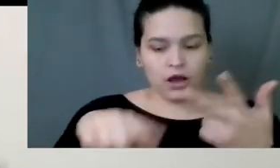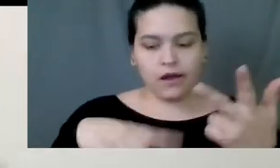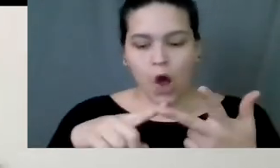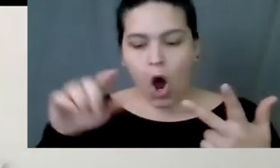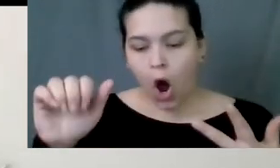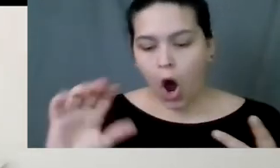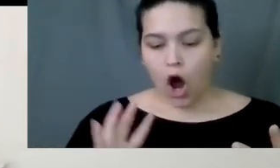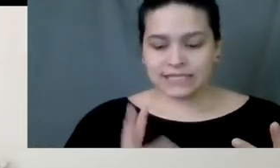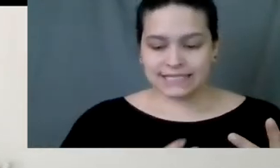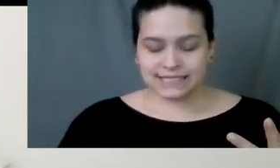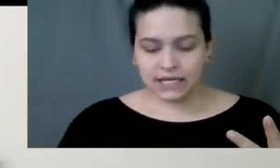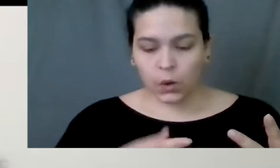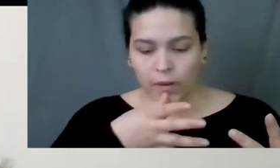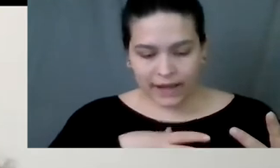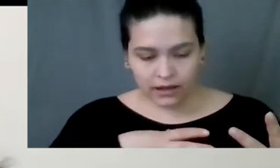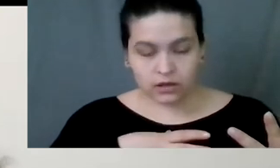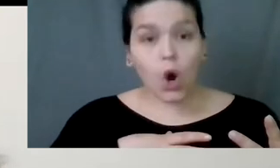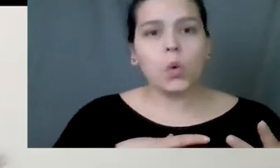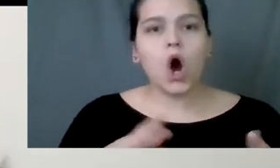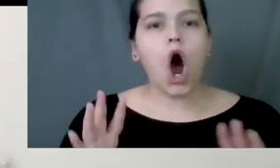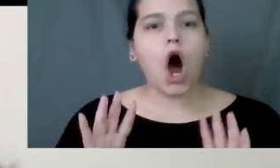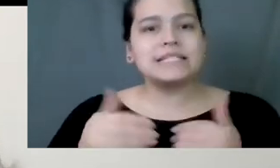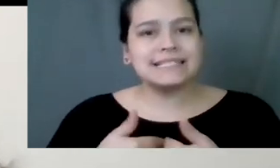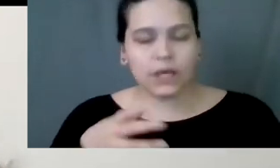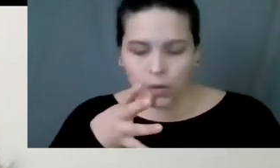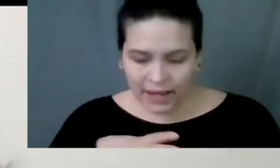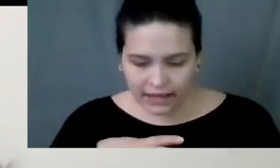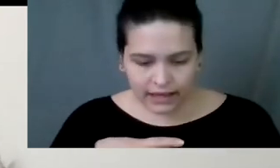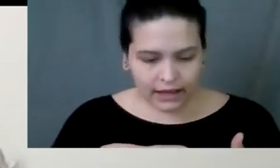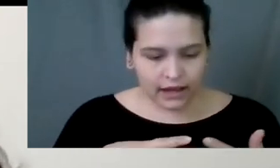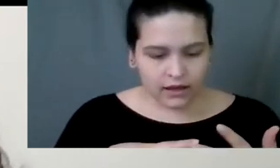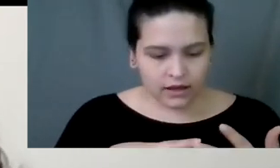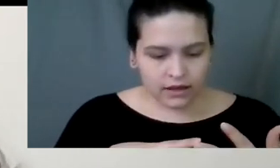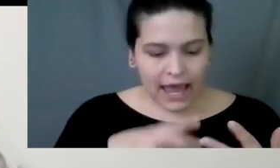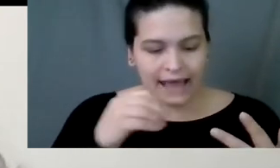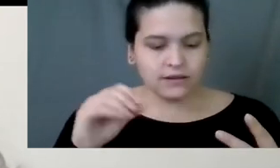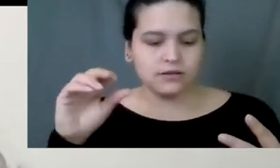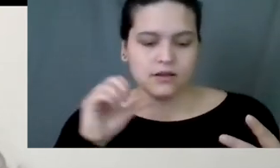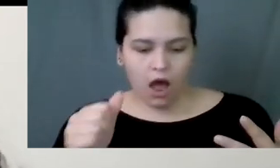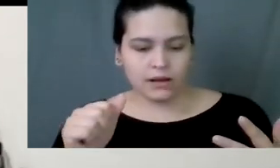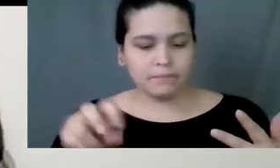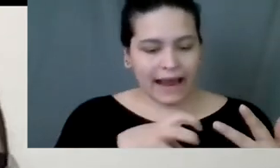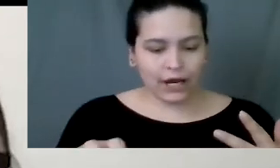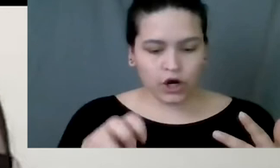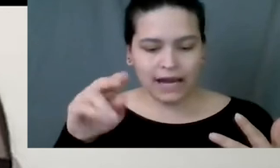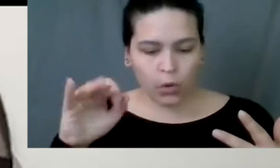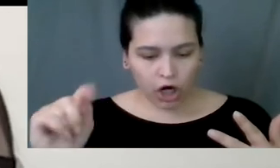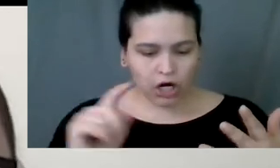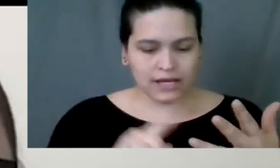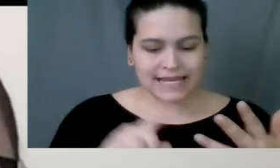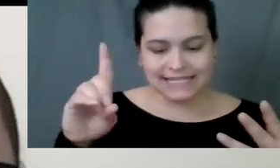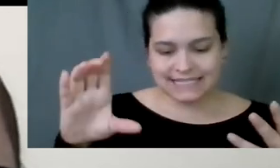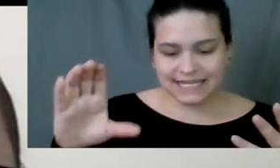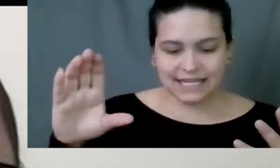Non-Binary Network, DC Diverse City Fund, the Campaign for Southern Equality, the Washington Office